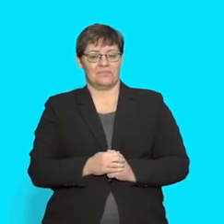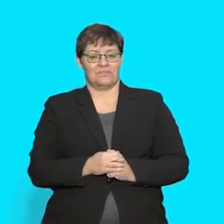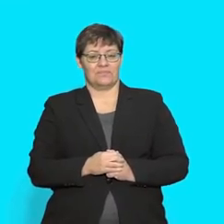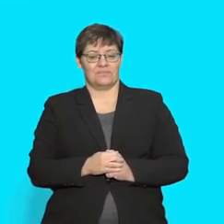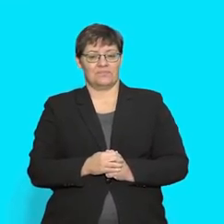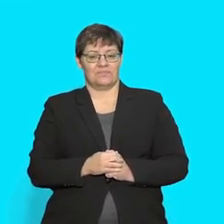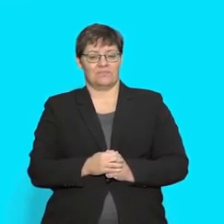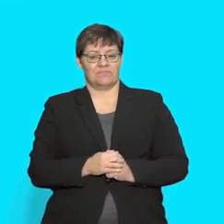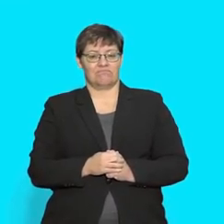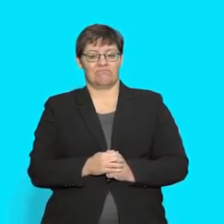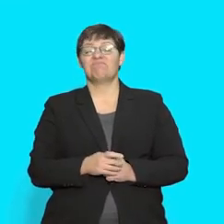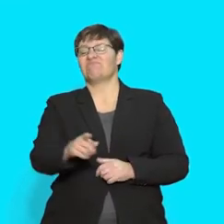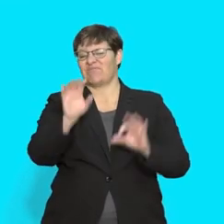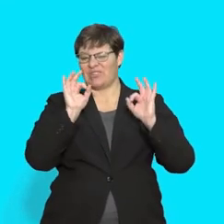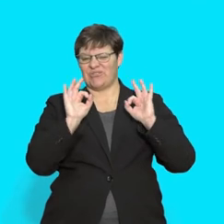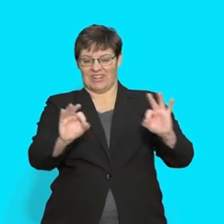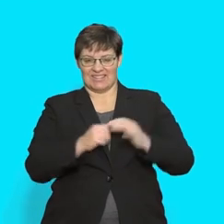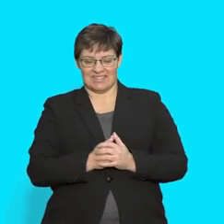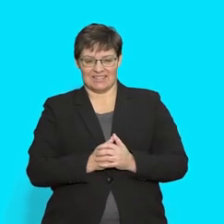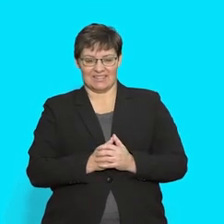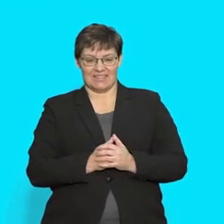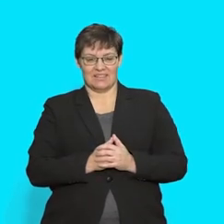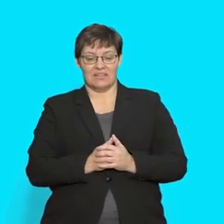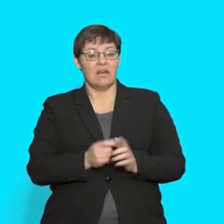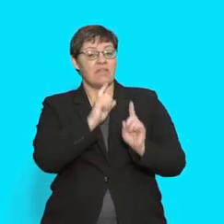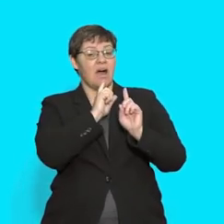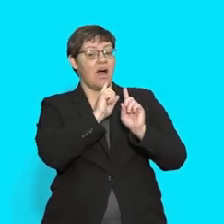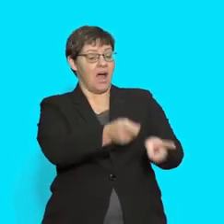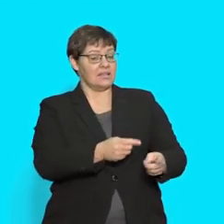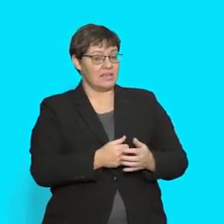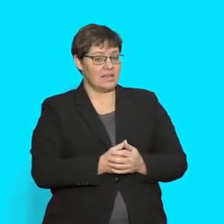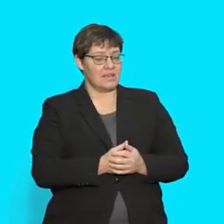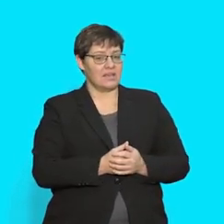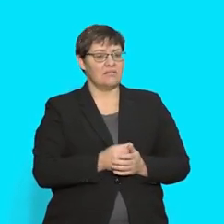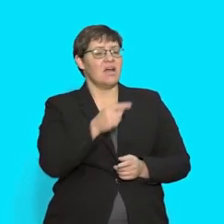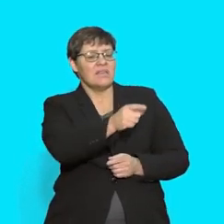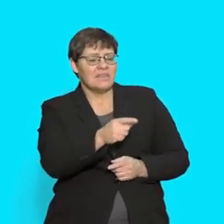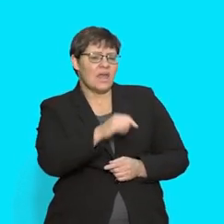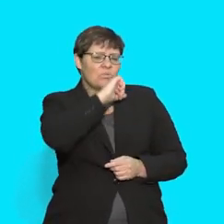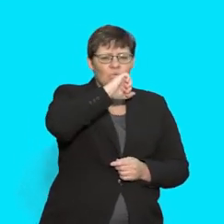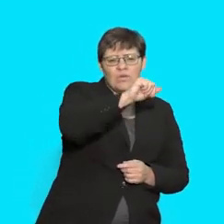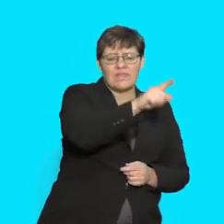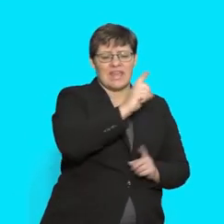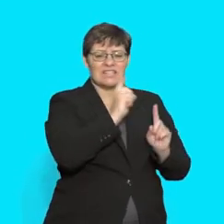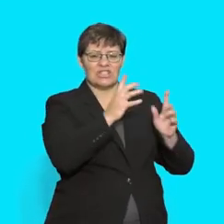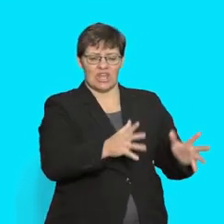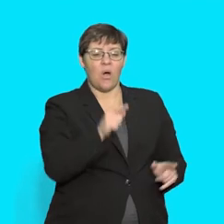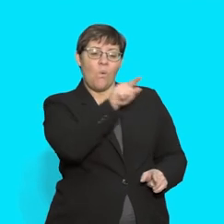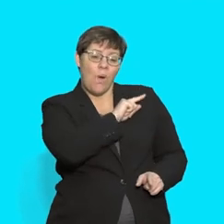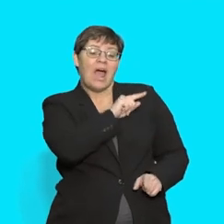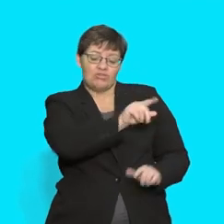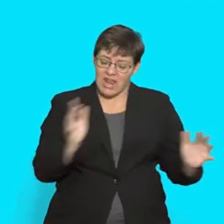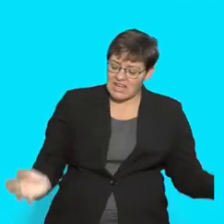That is great! If the answer is They love their teacher because she encourages them